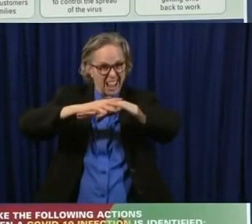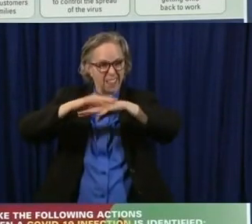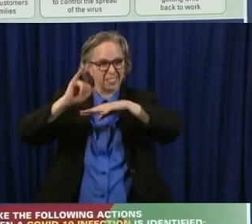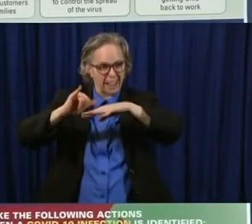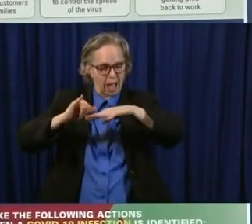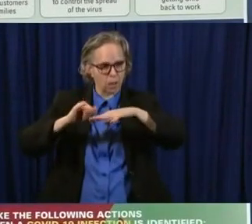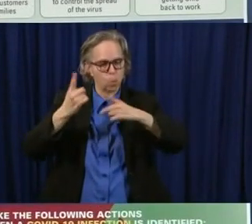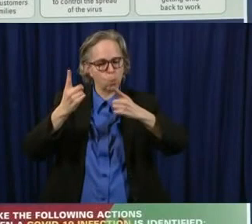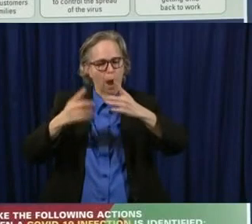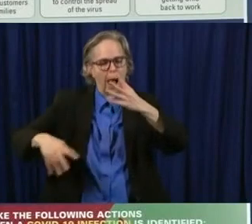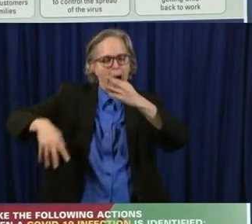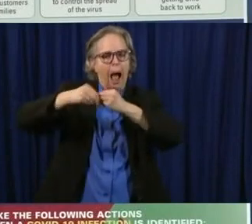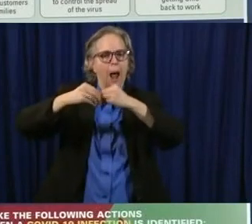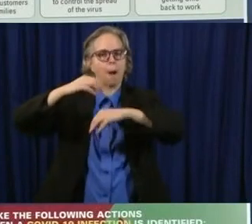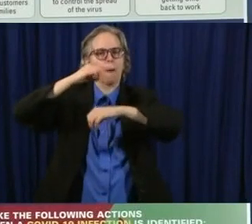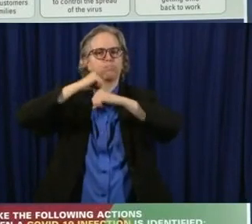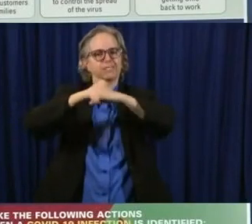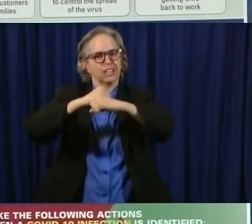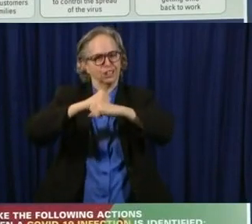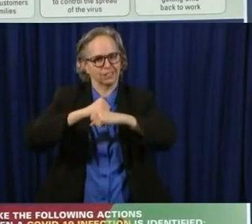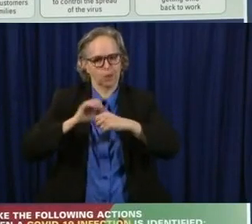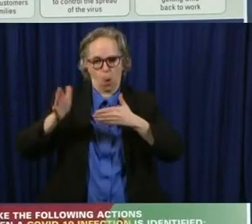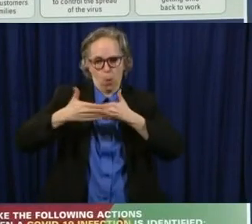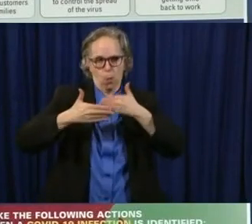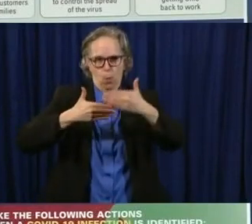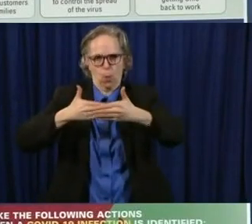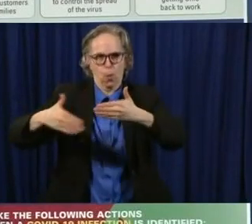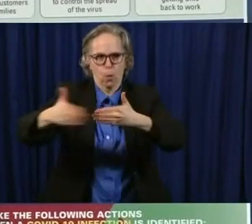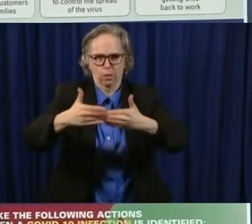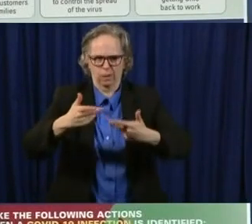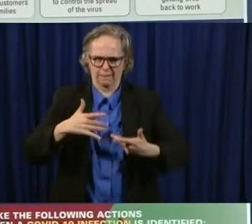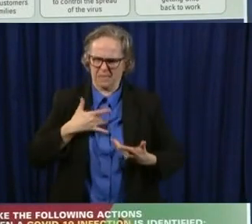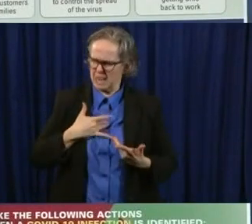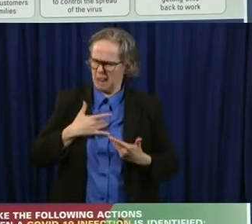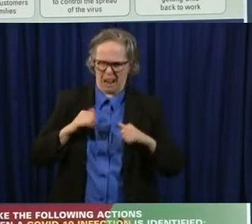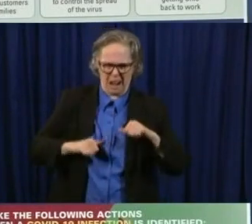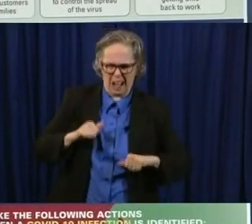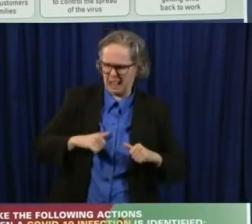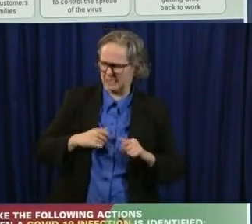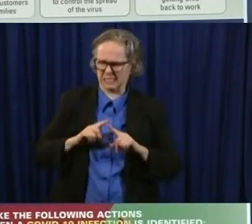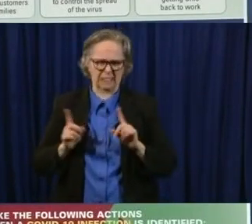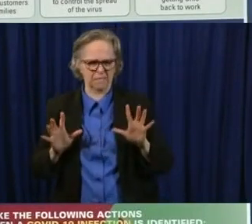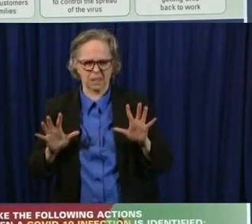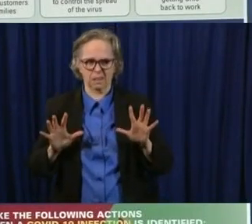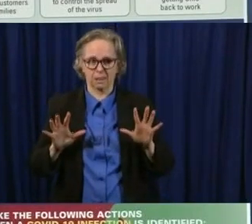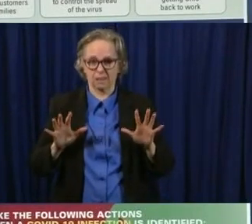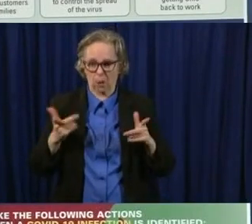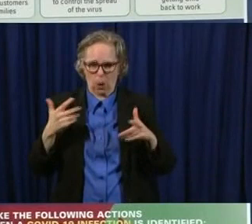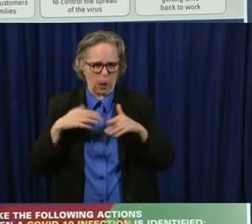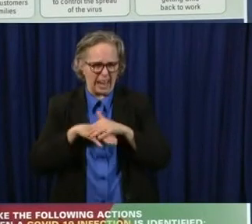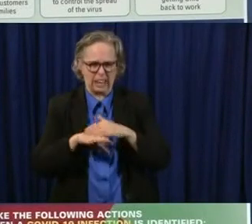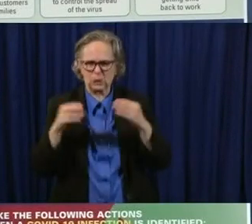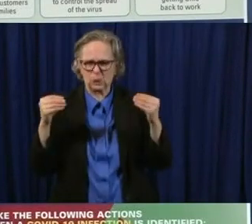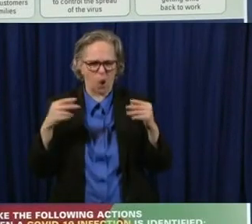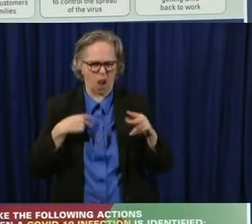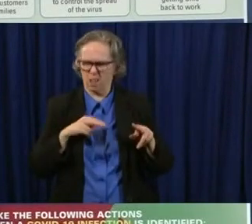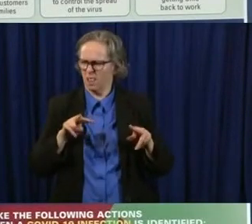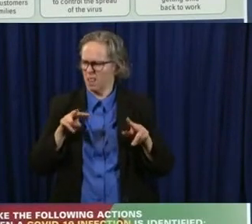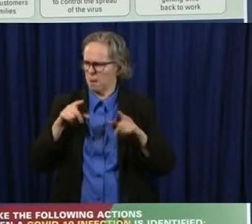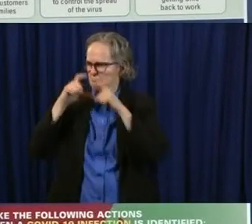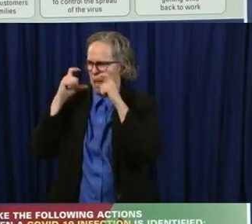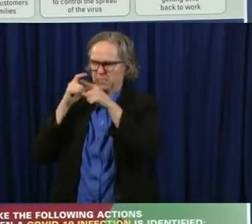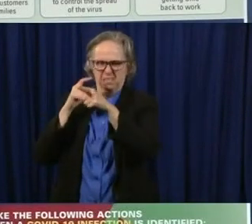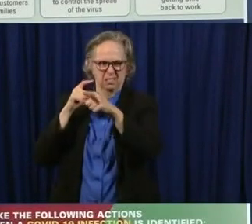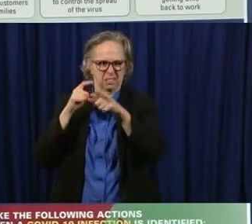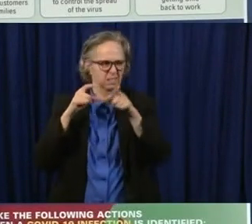provide. So this may be a little different, uh, you know, walking in, uh, to a store,